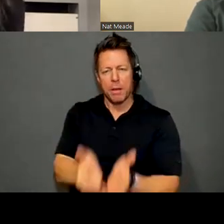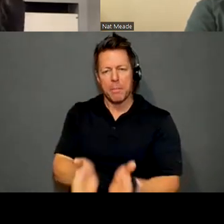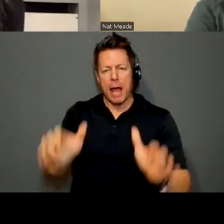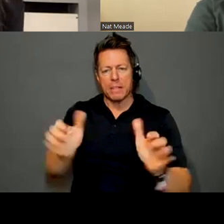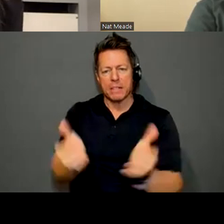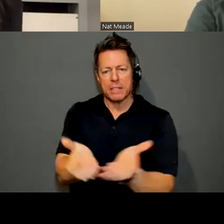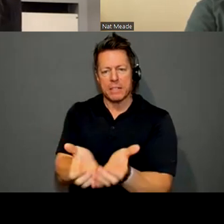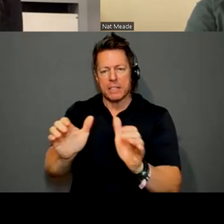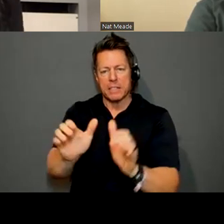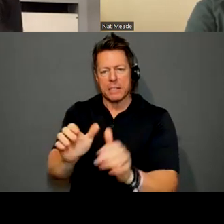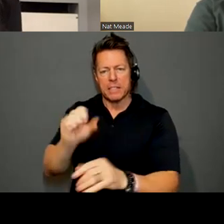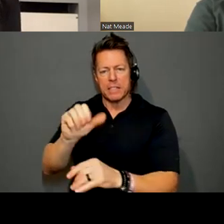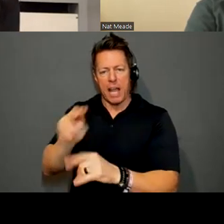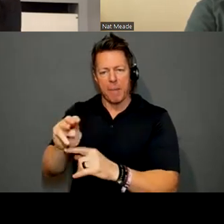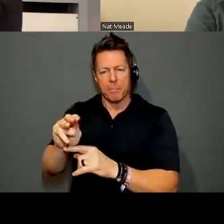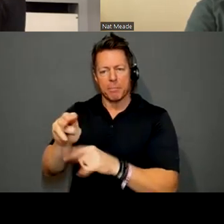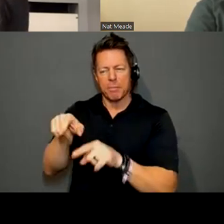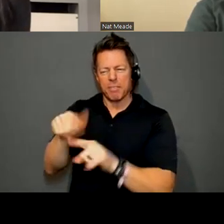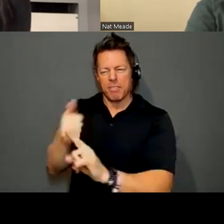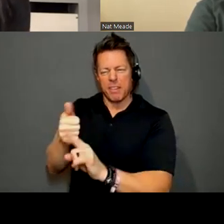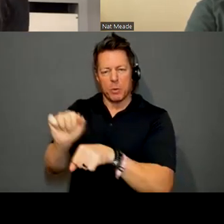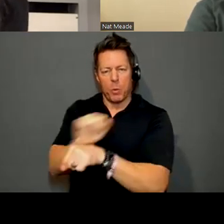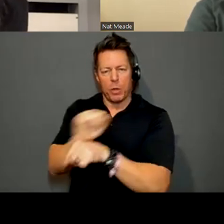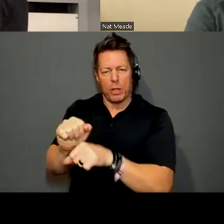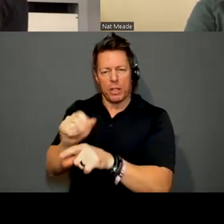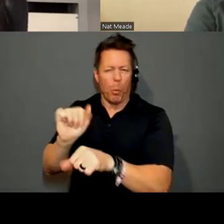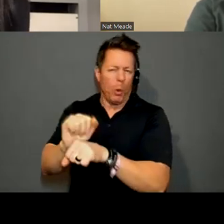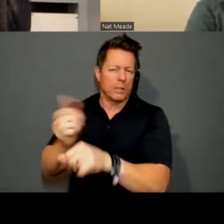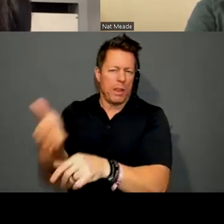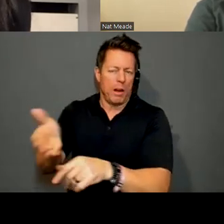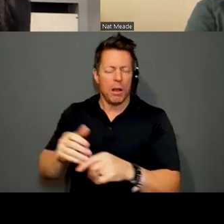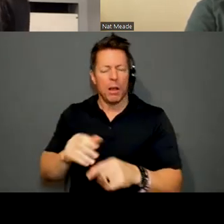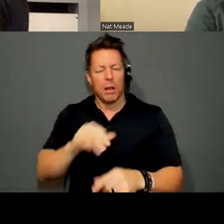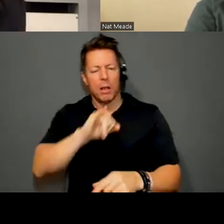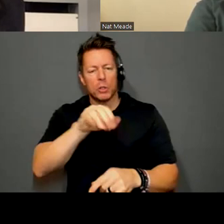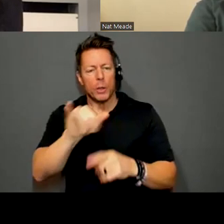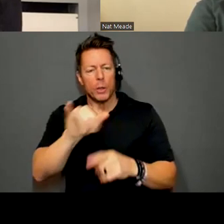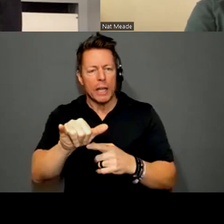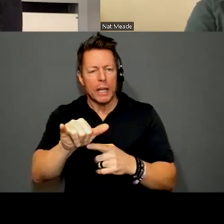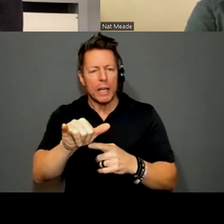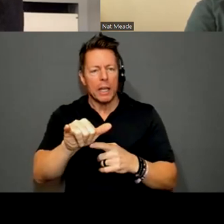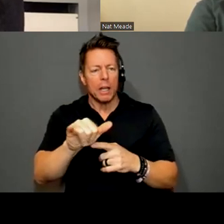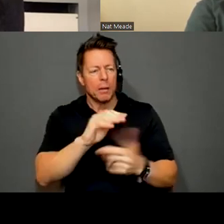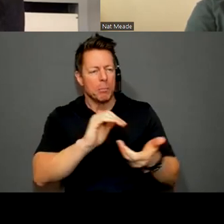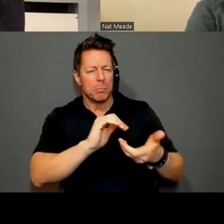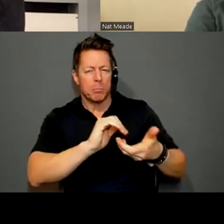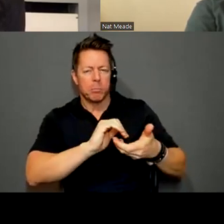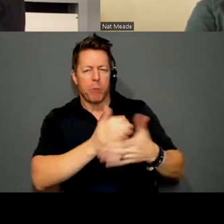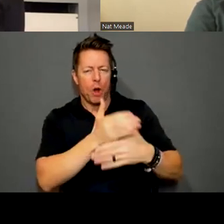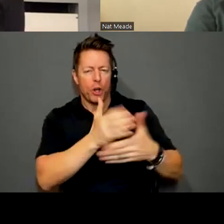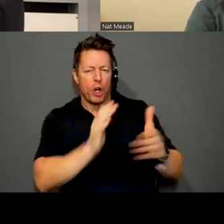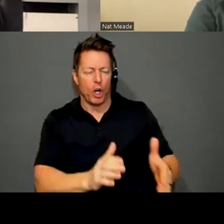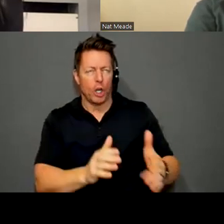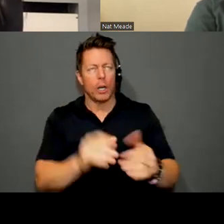works at the James Castle House, was making. At the time, I see Jody, his partner. I remember